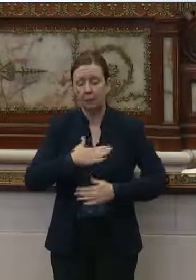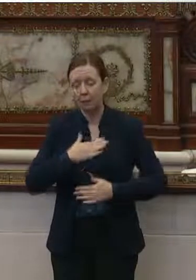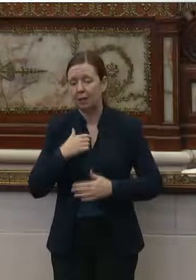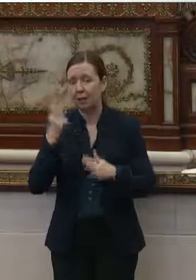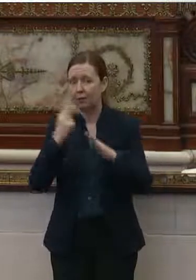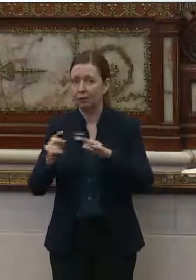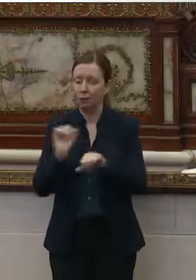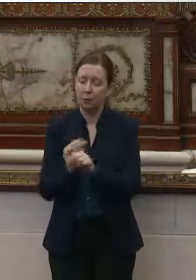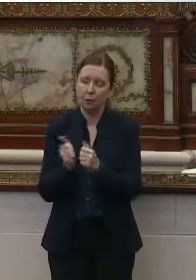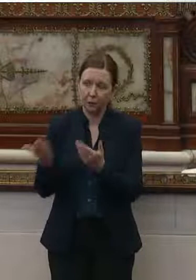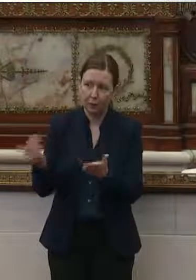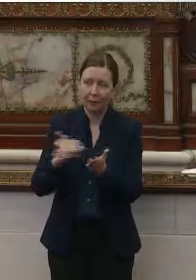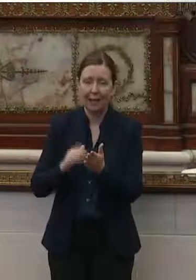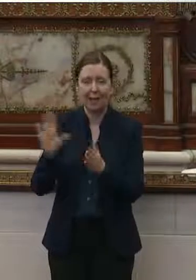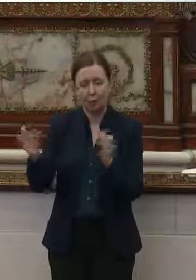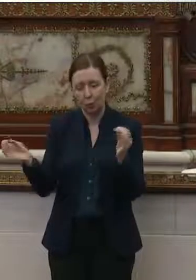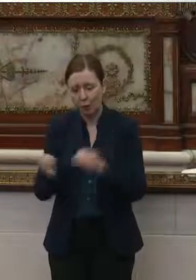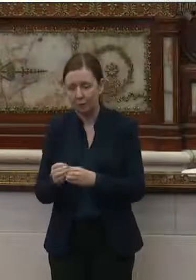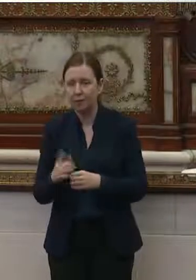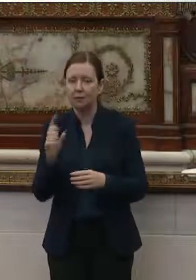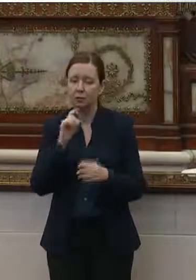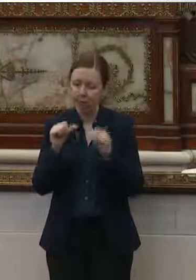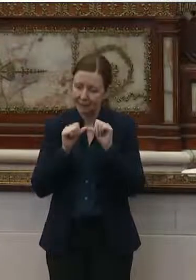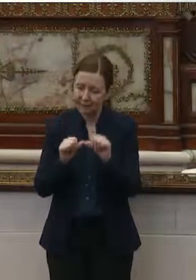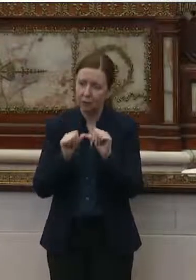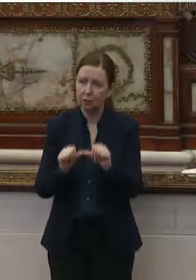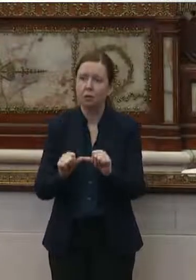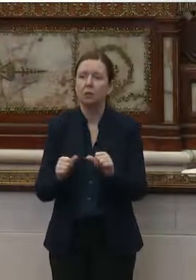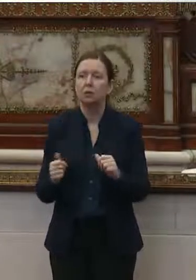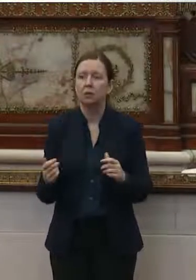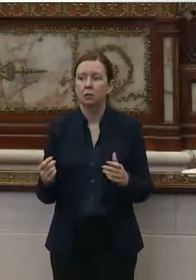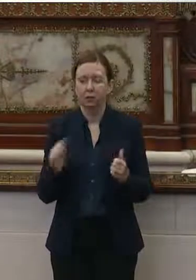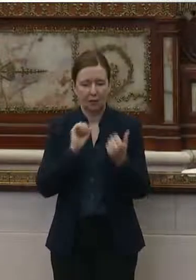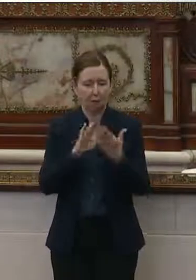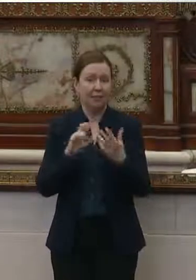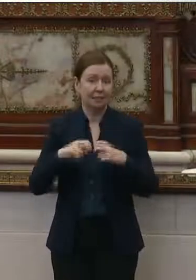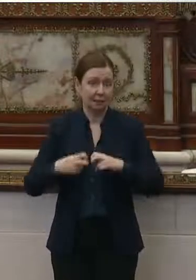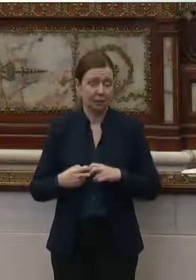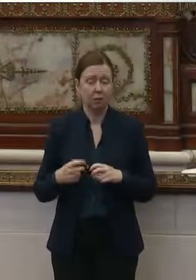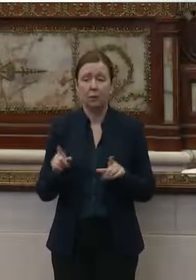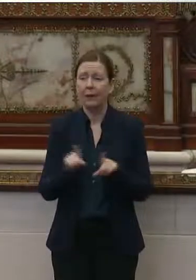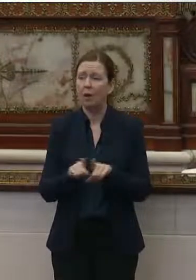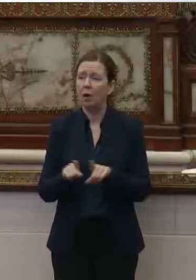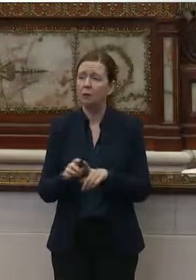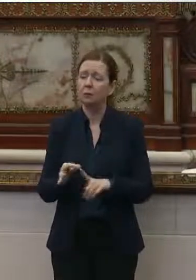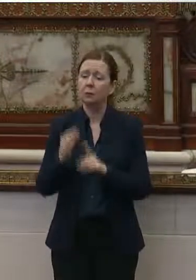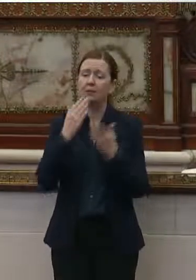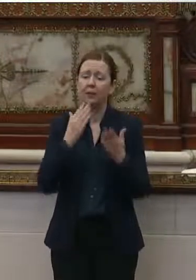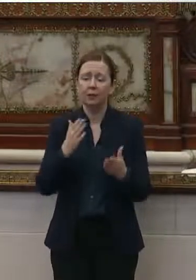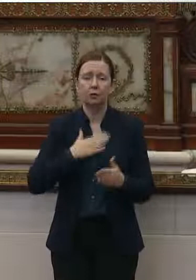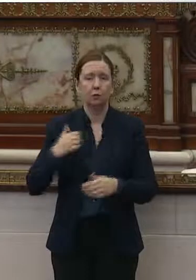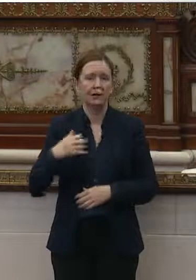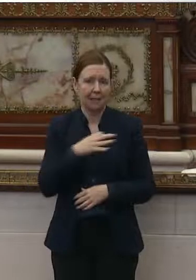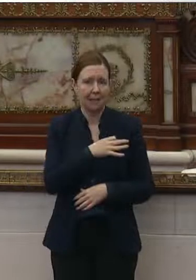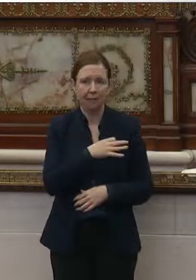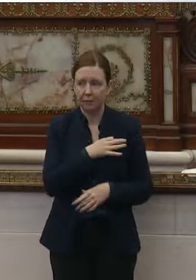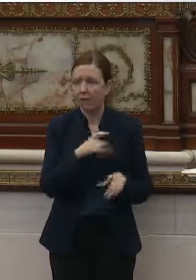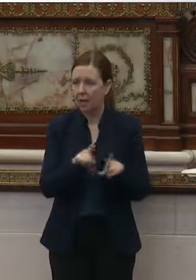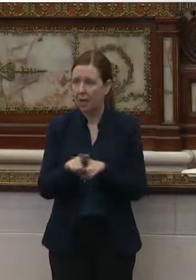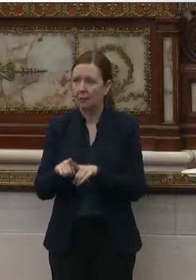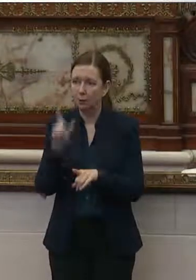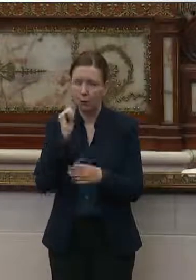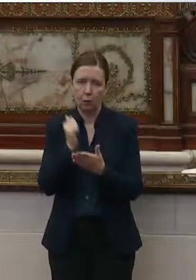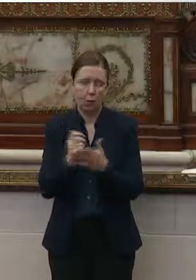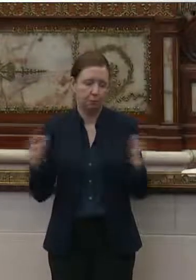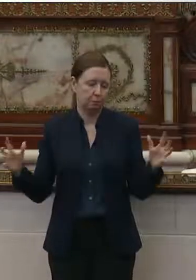I look forward to working with you in your office to continue to address this issue. And also a special thank you to my staff as well, too, who